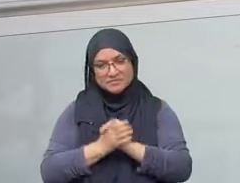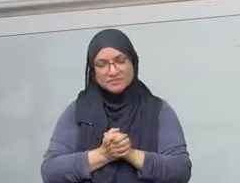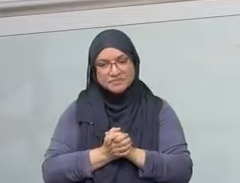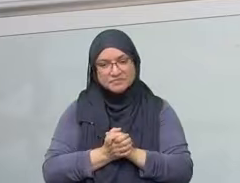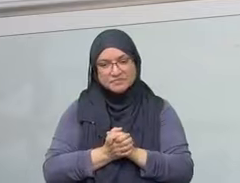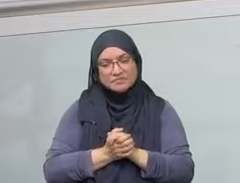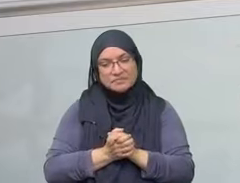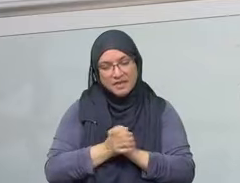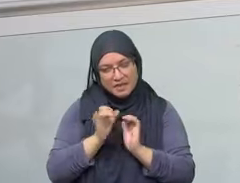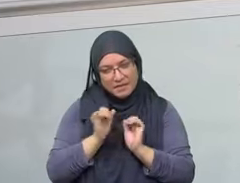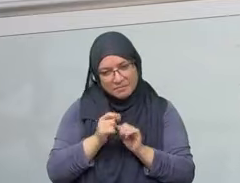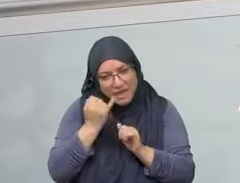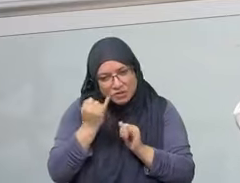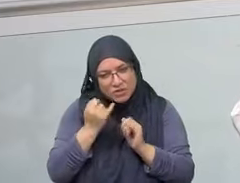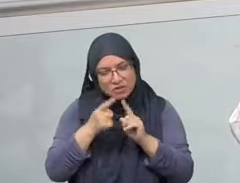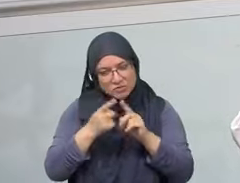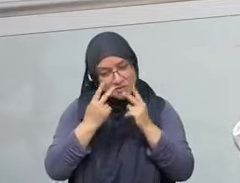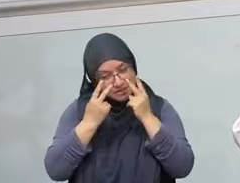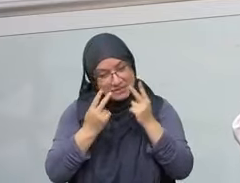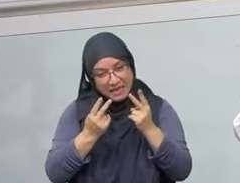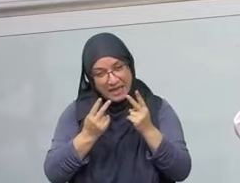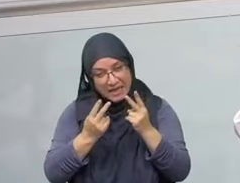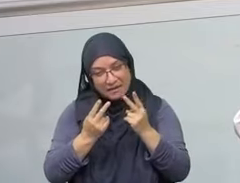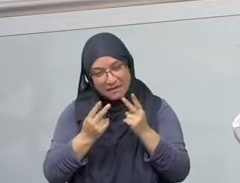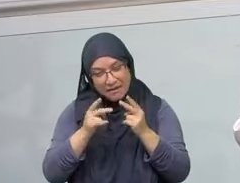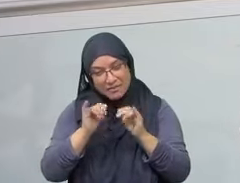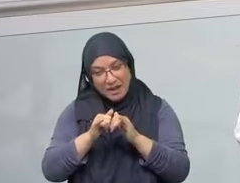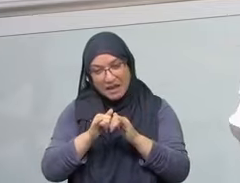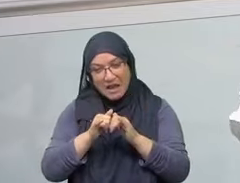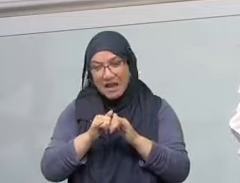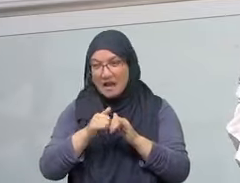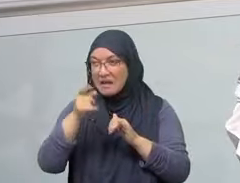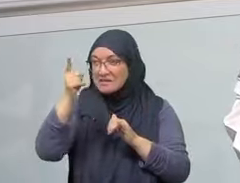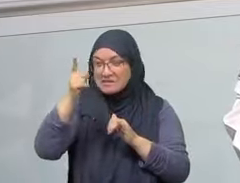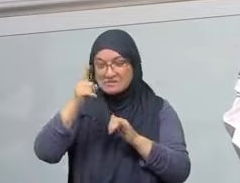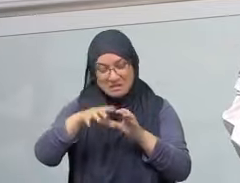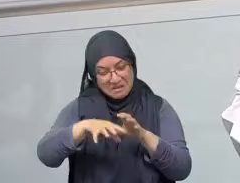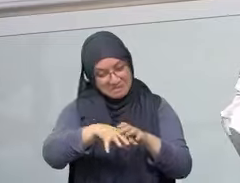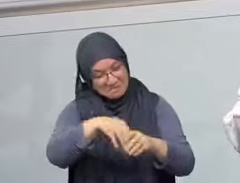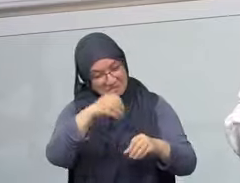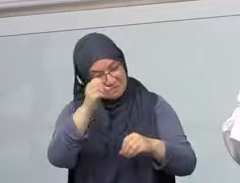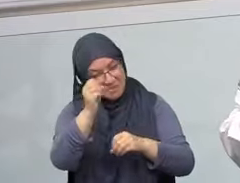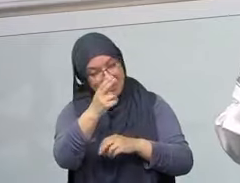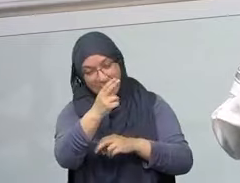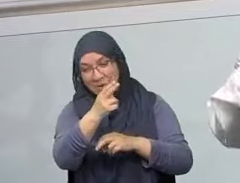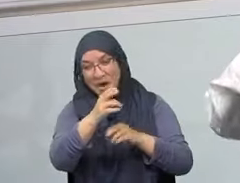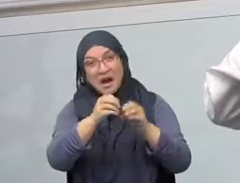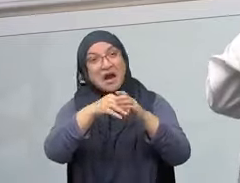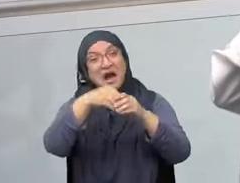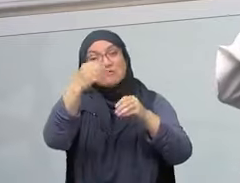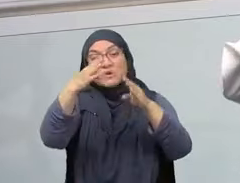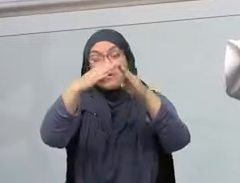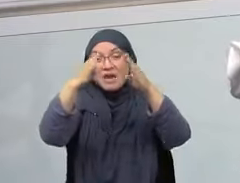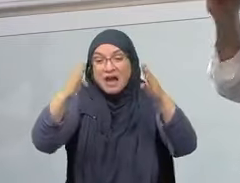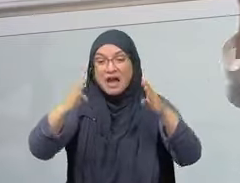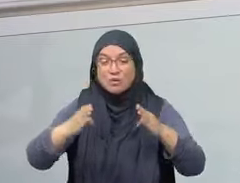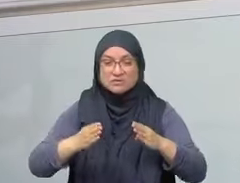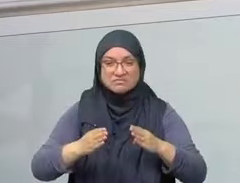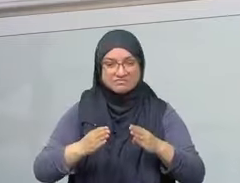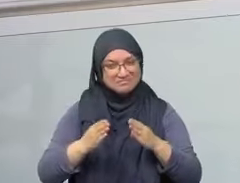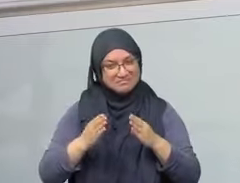in from their homes. You see the mindset of people. That can walk under. Under the